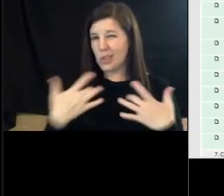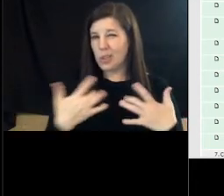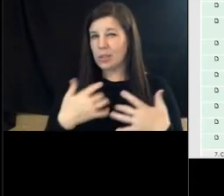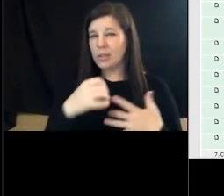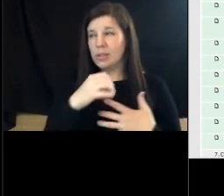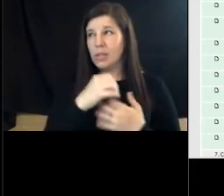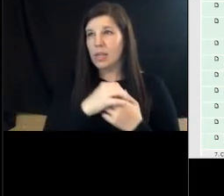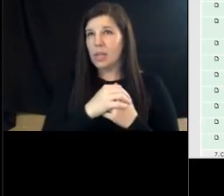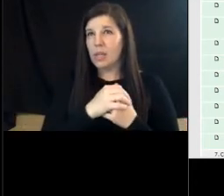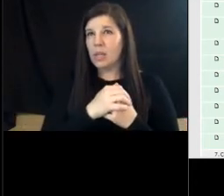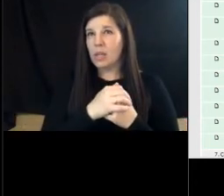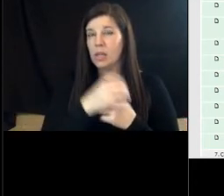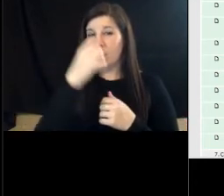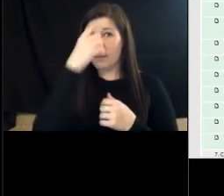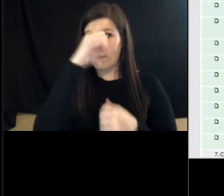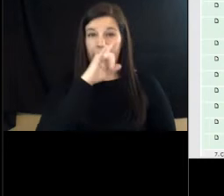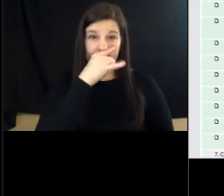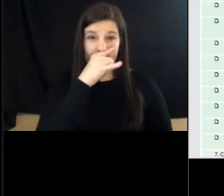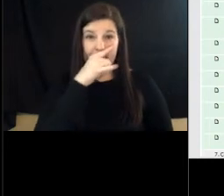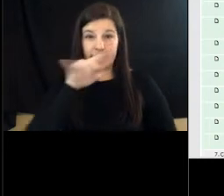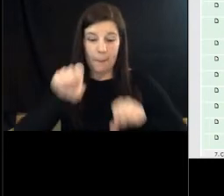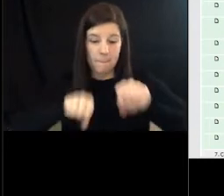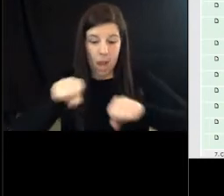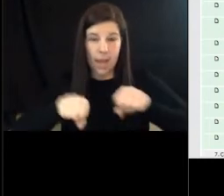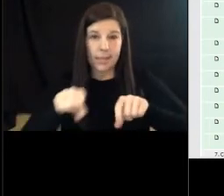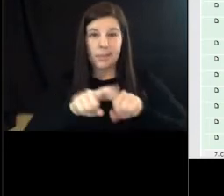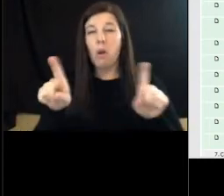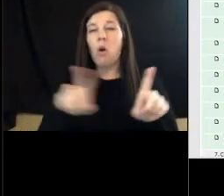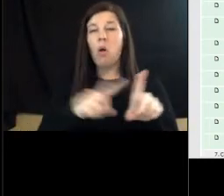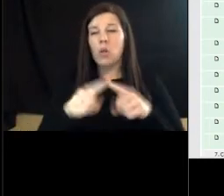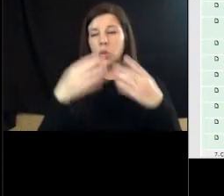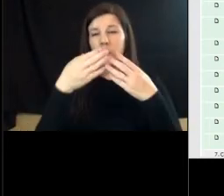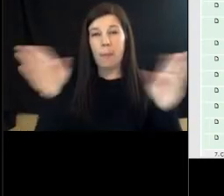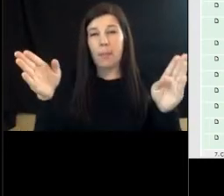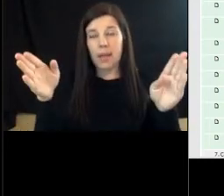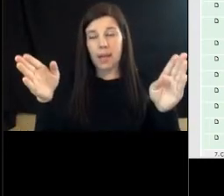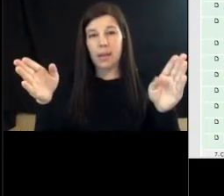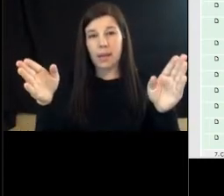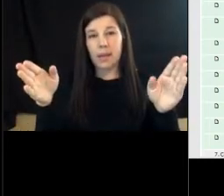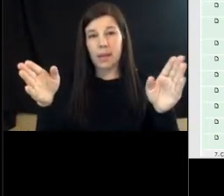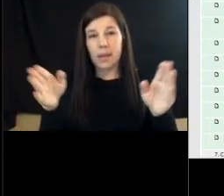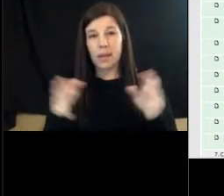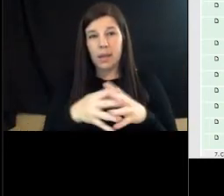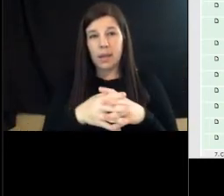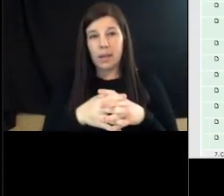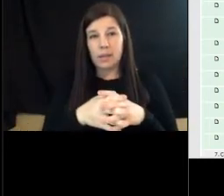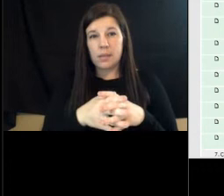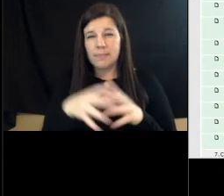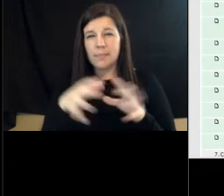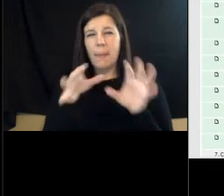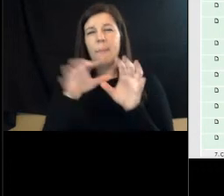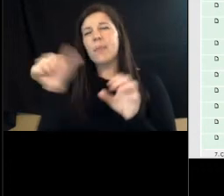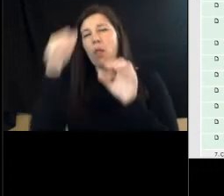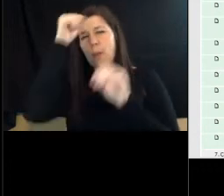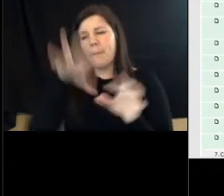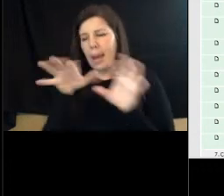to the, uh, kids that ride trail bikes, but to the public in general. Um, as this gentleman back here spoke